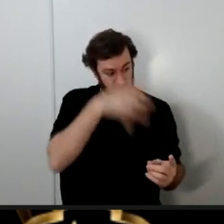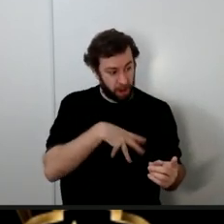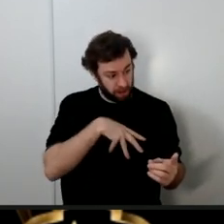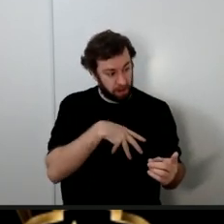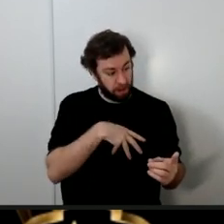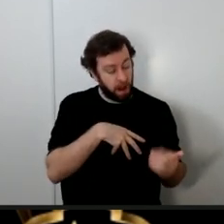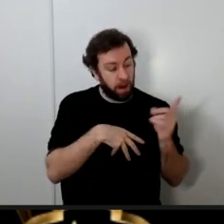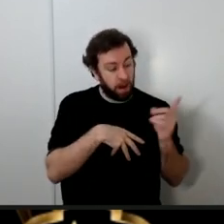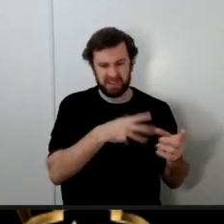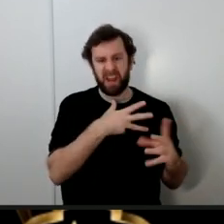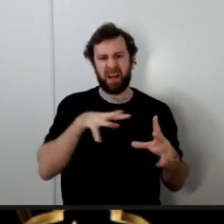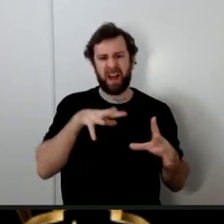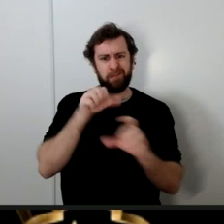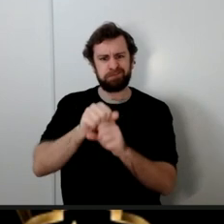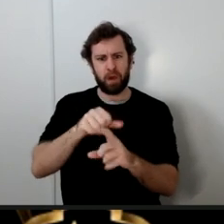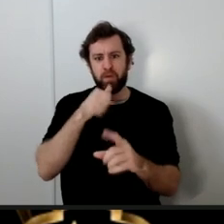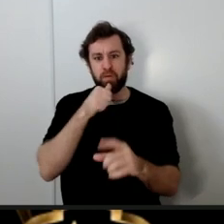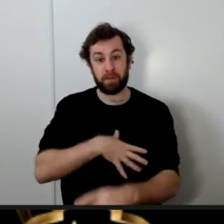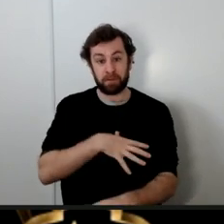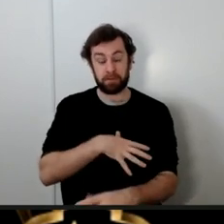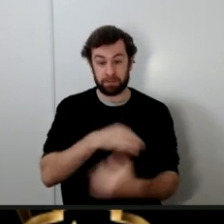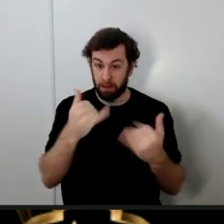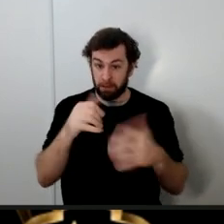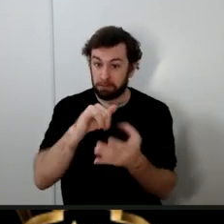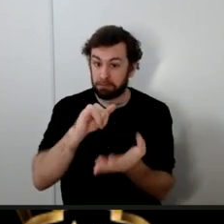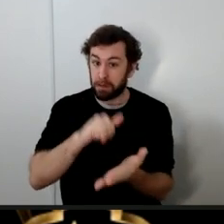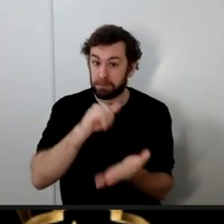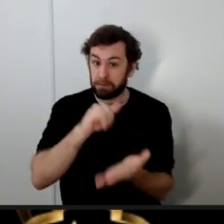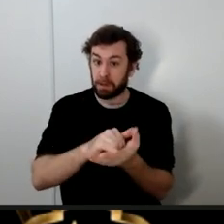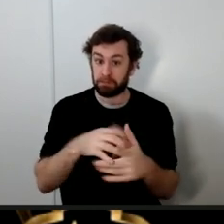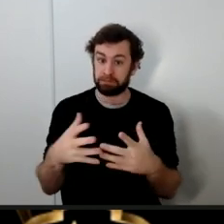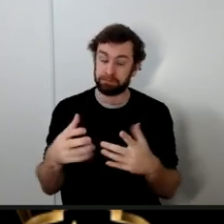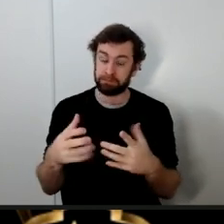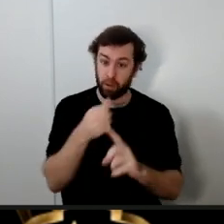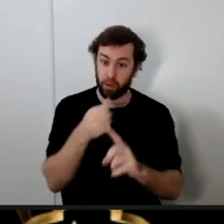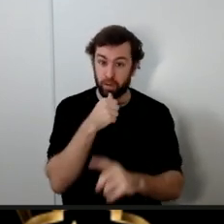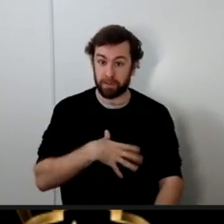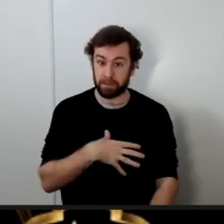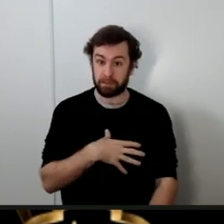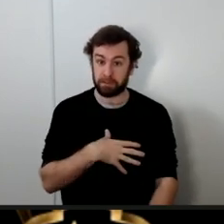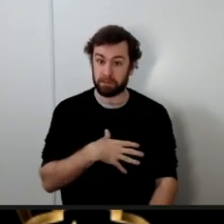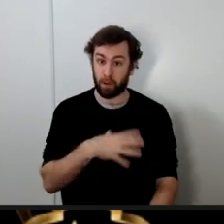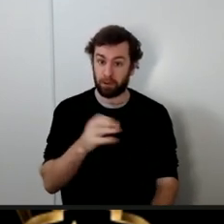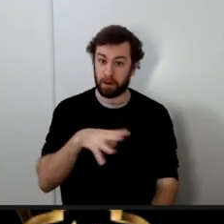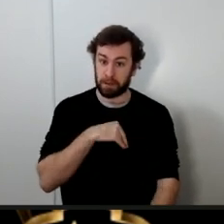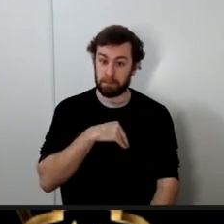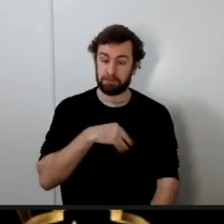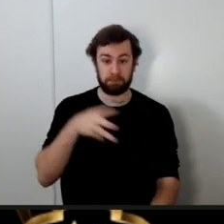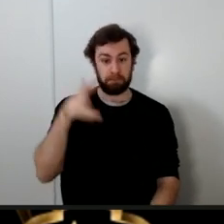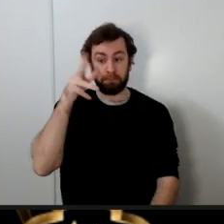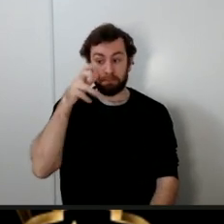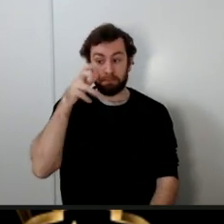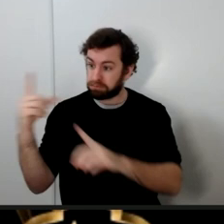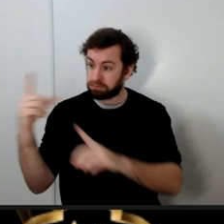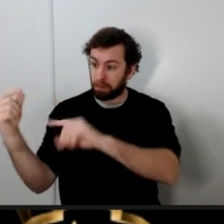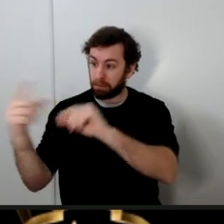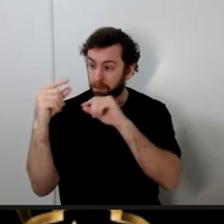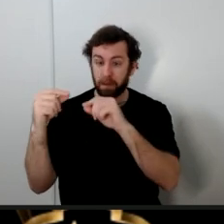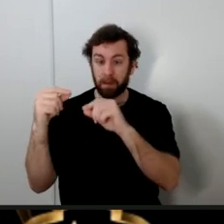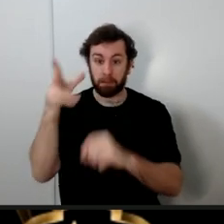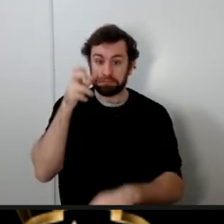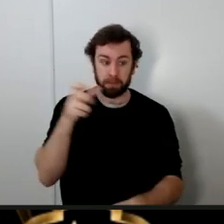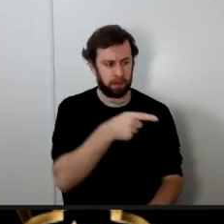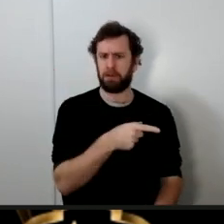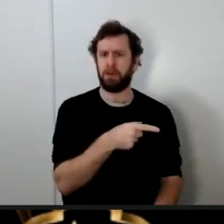impossible for you to accept it or no think about this example my dear brothers and sisters if there's a person